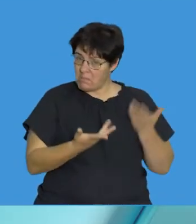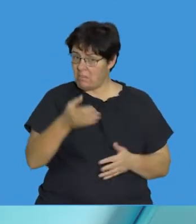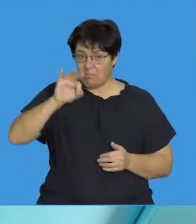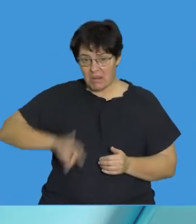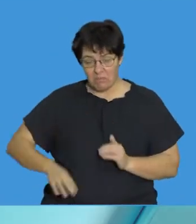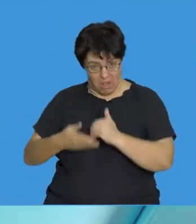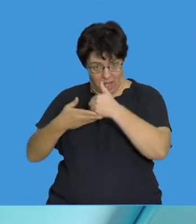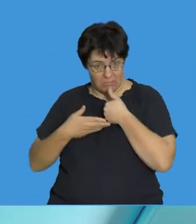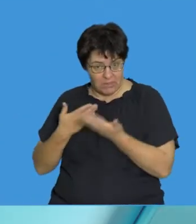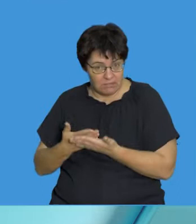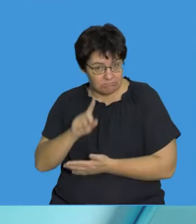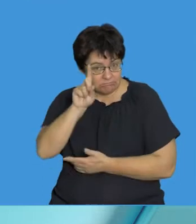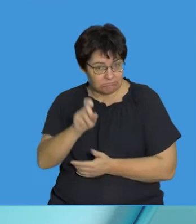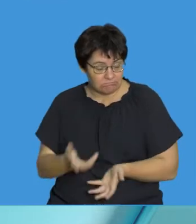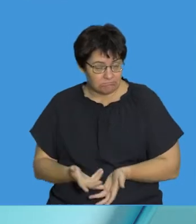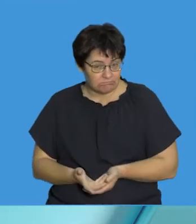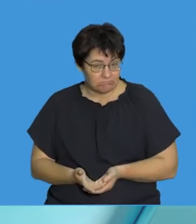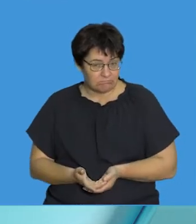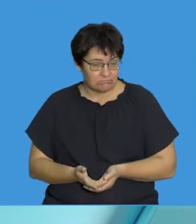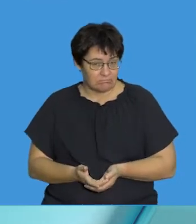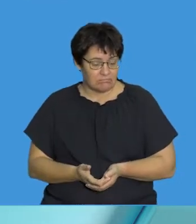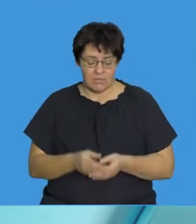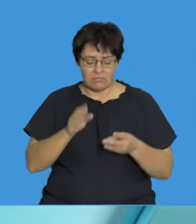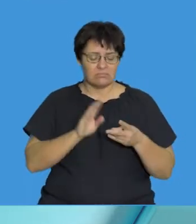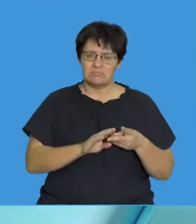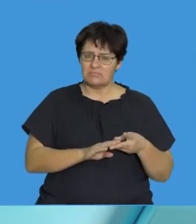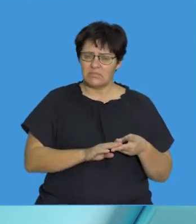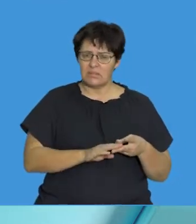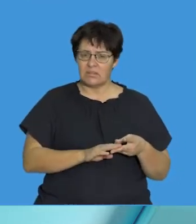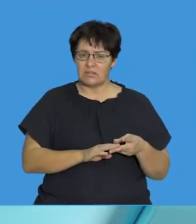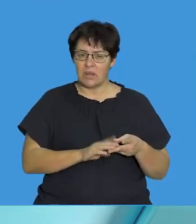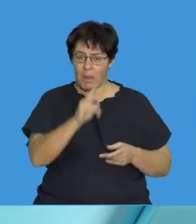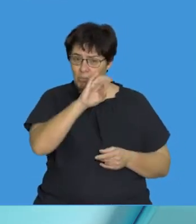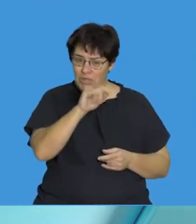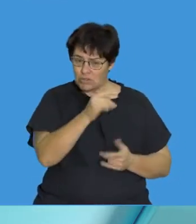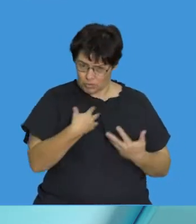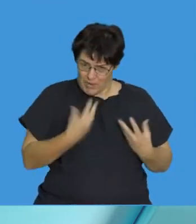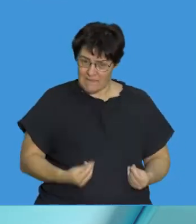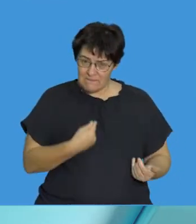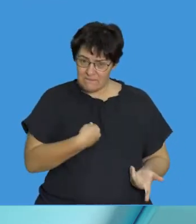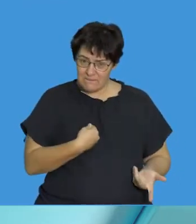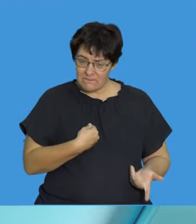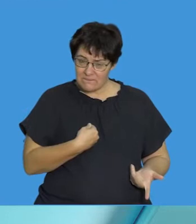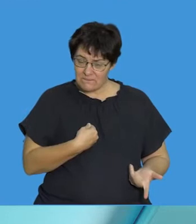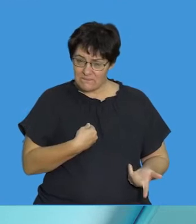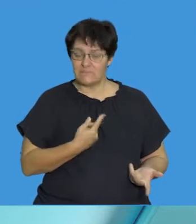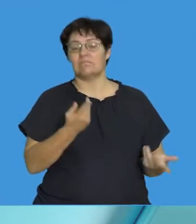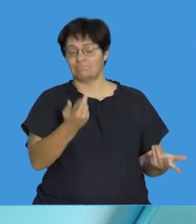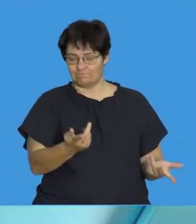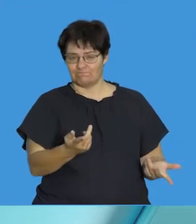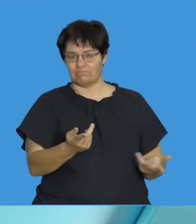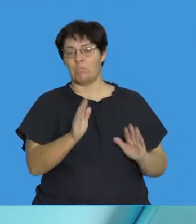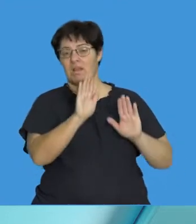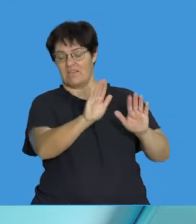or helpful? And the other question is, do we have mutations? And I'll leave that question with you, and I'll